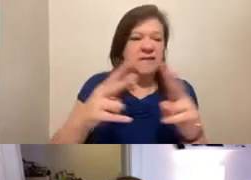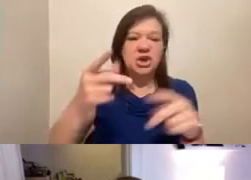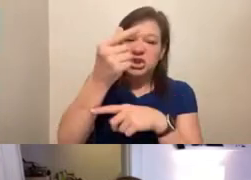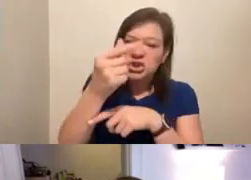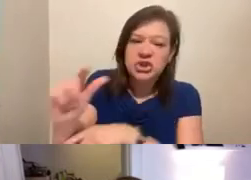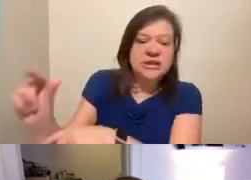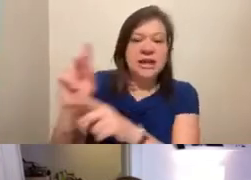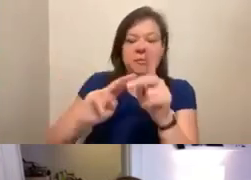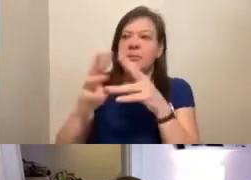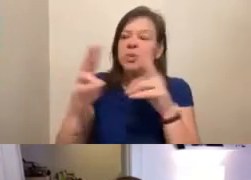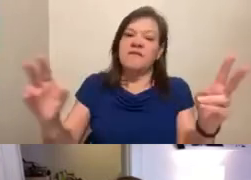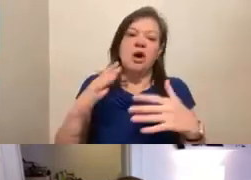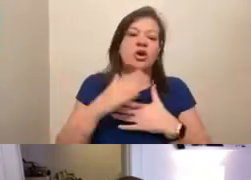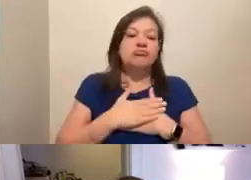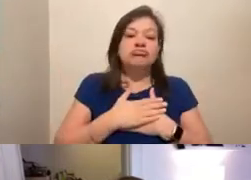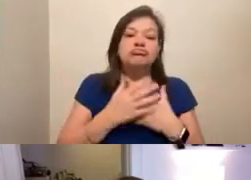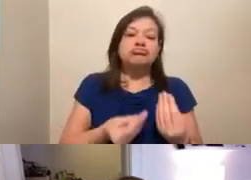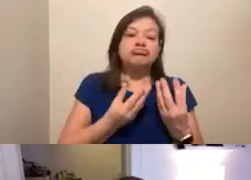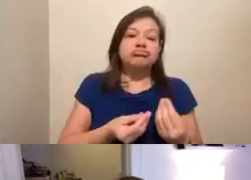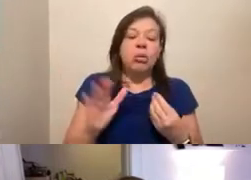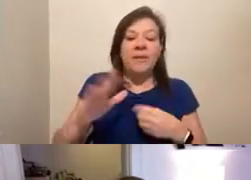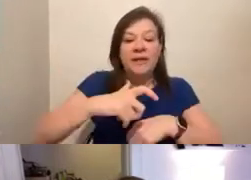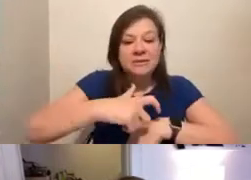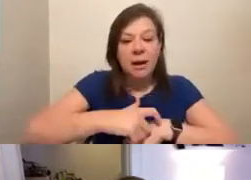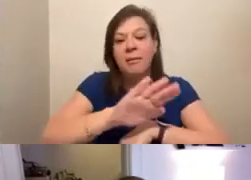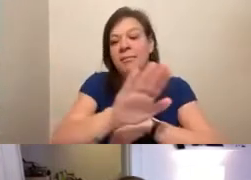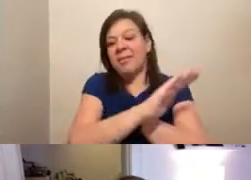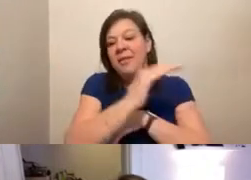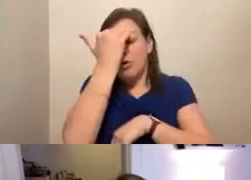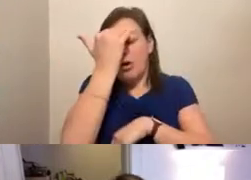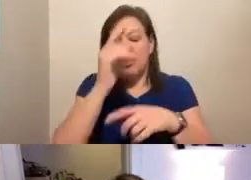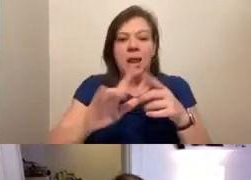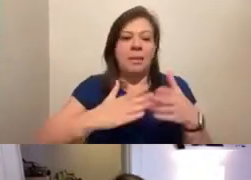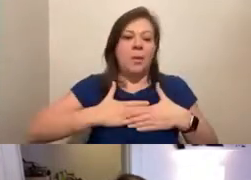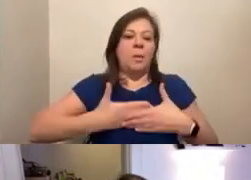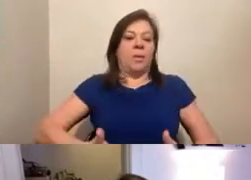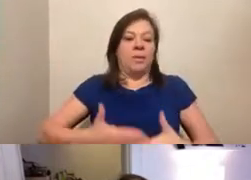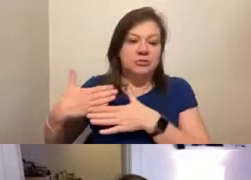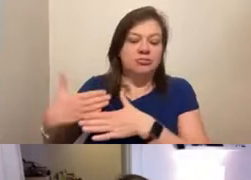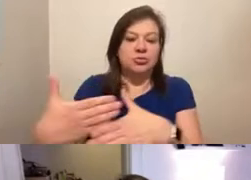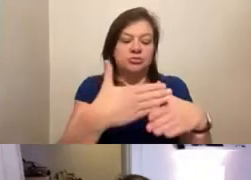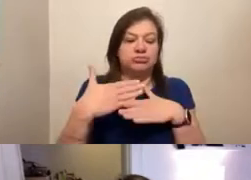was very generous with their time and their knowledge and their willingness to share what they knew.